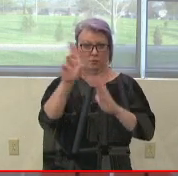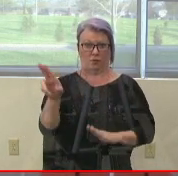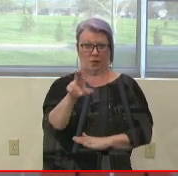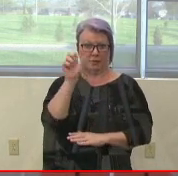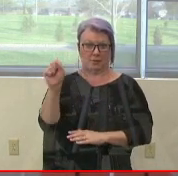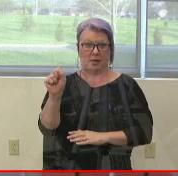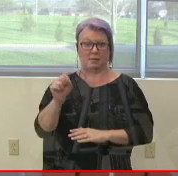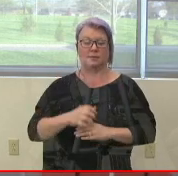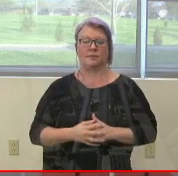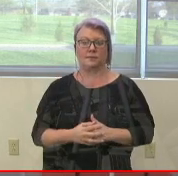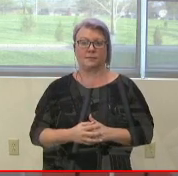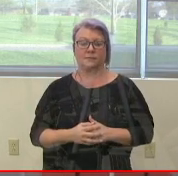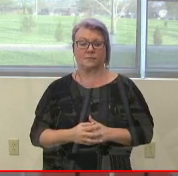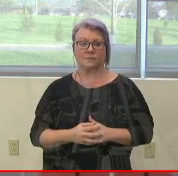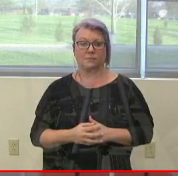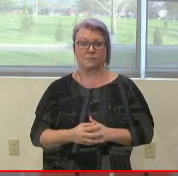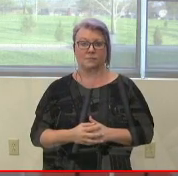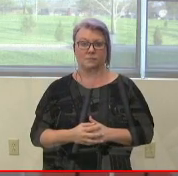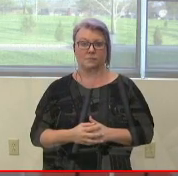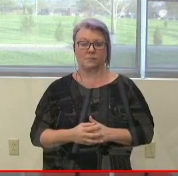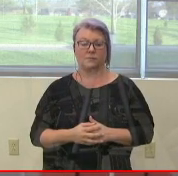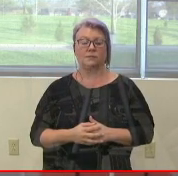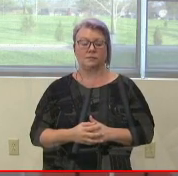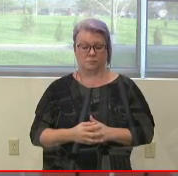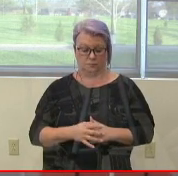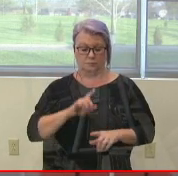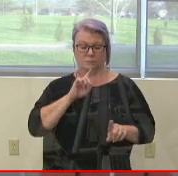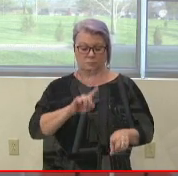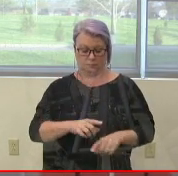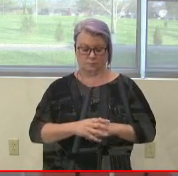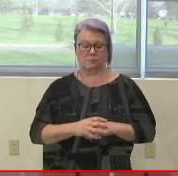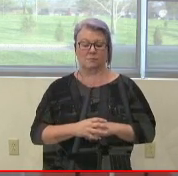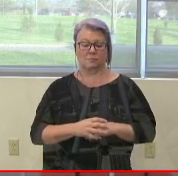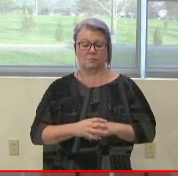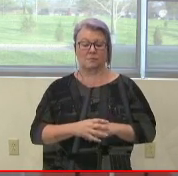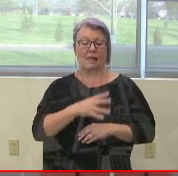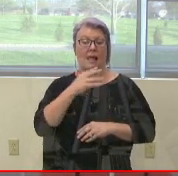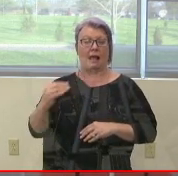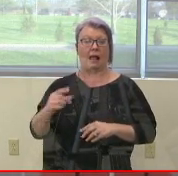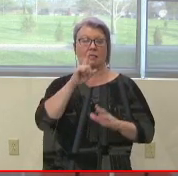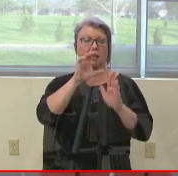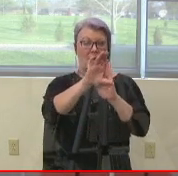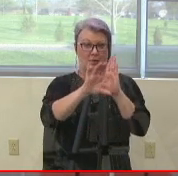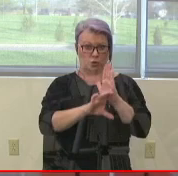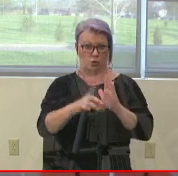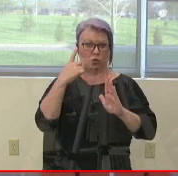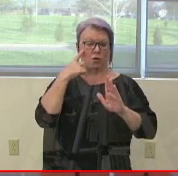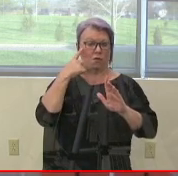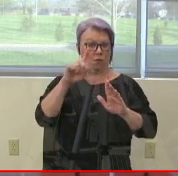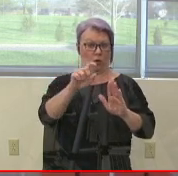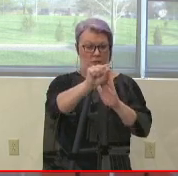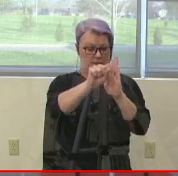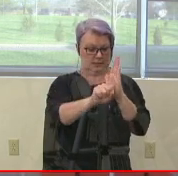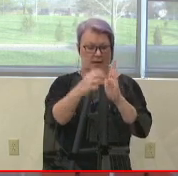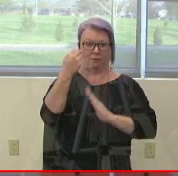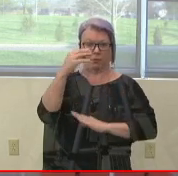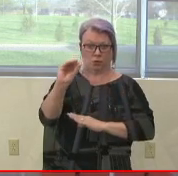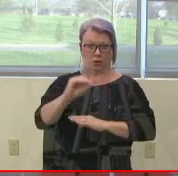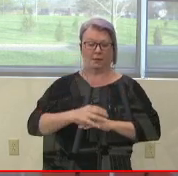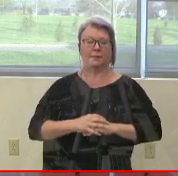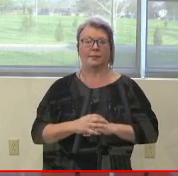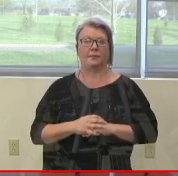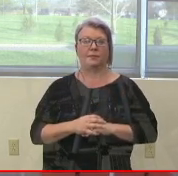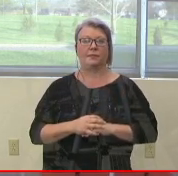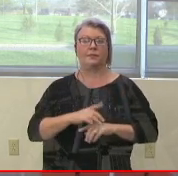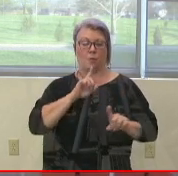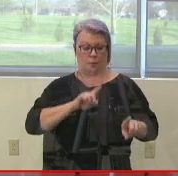States and the Constitution of the State of Missouri